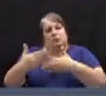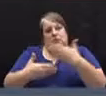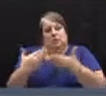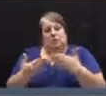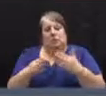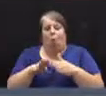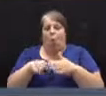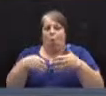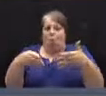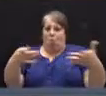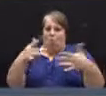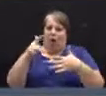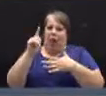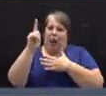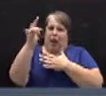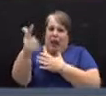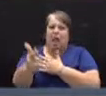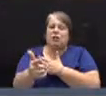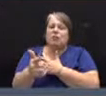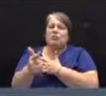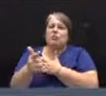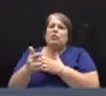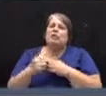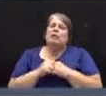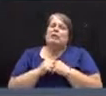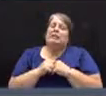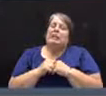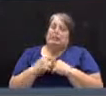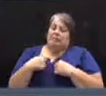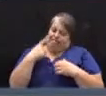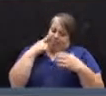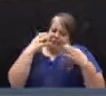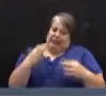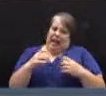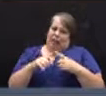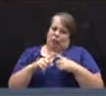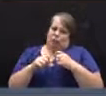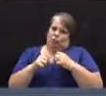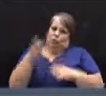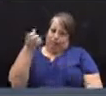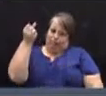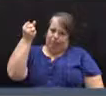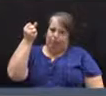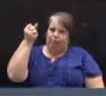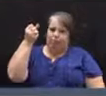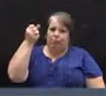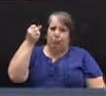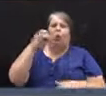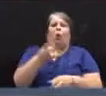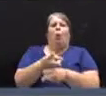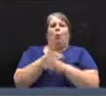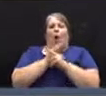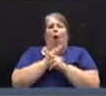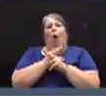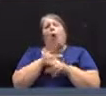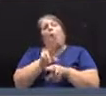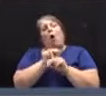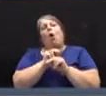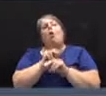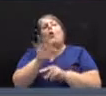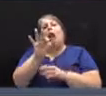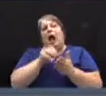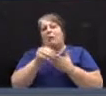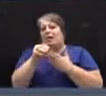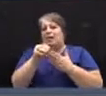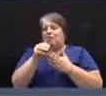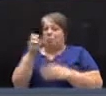And as a result, we decided to defer borrowing the additional $9 million. We have asked the